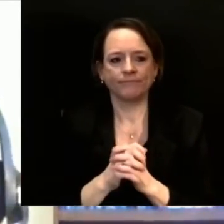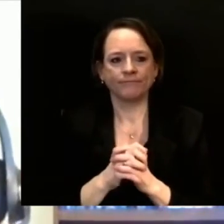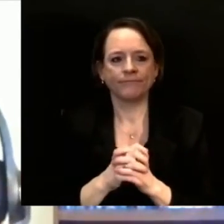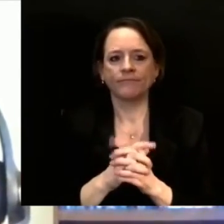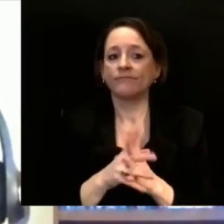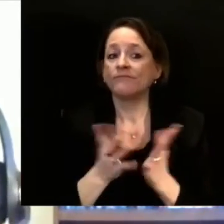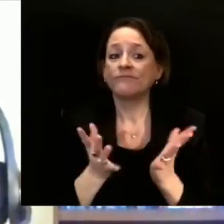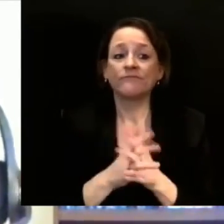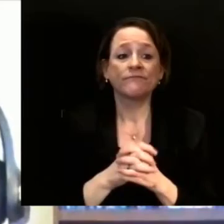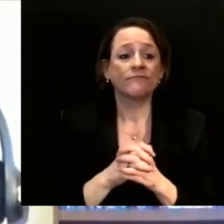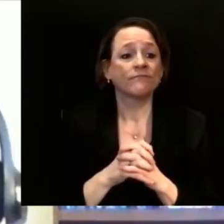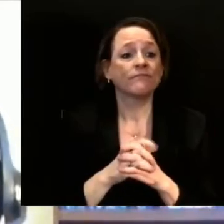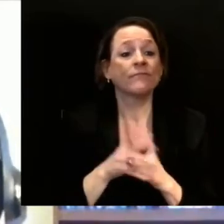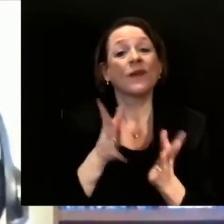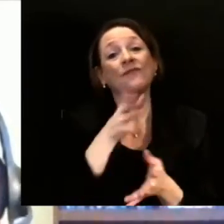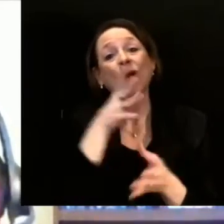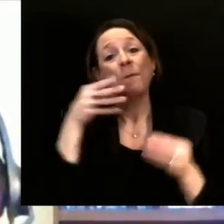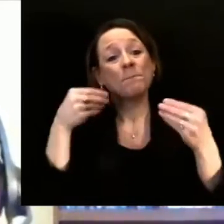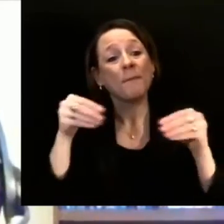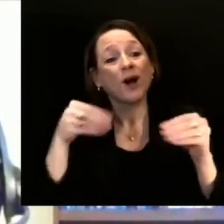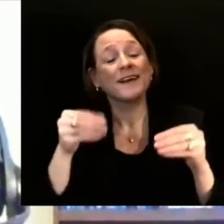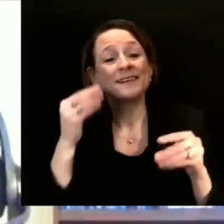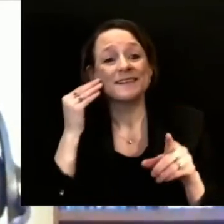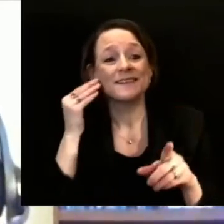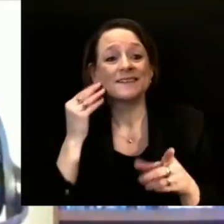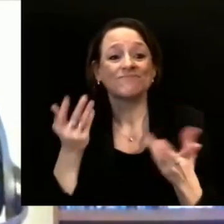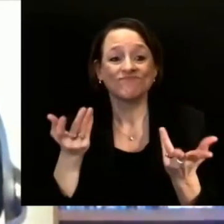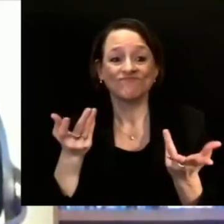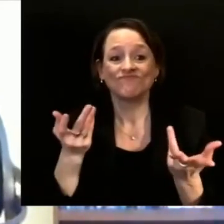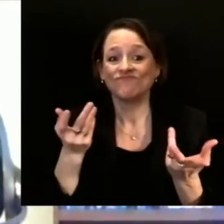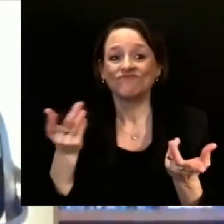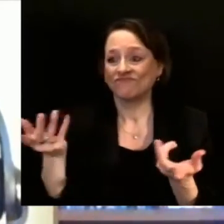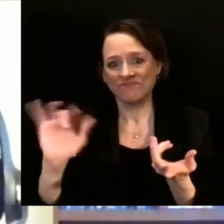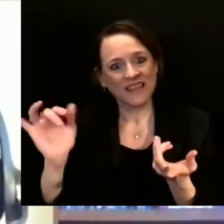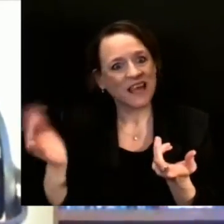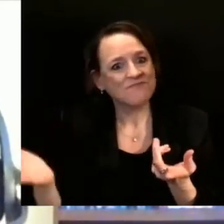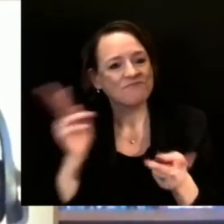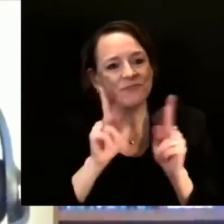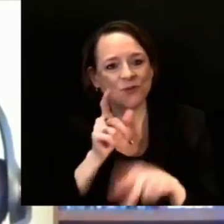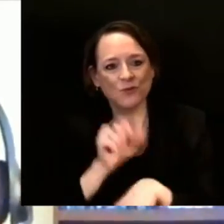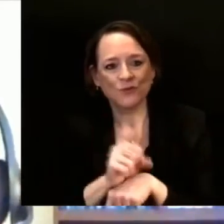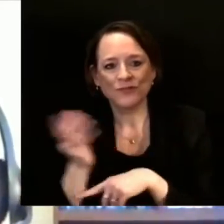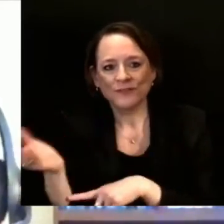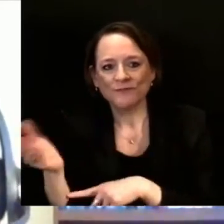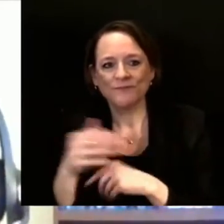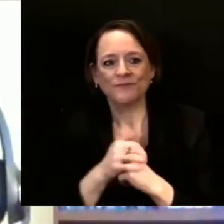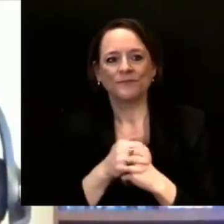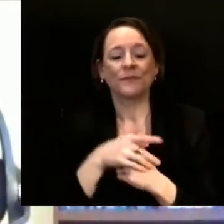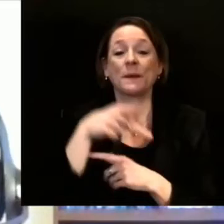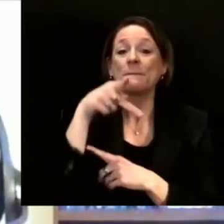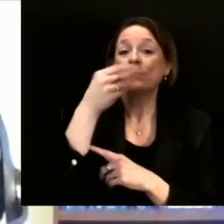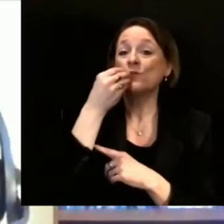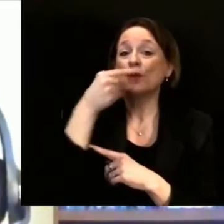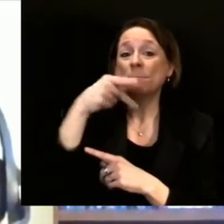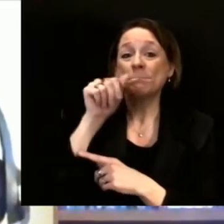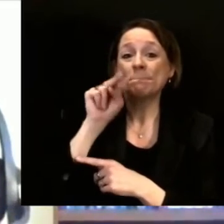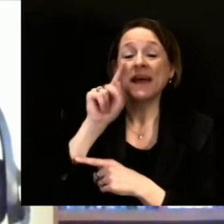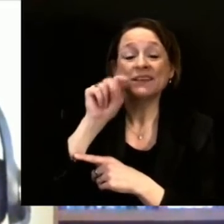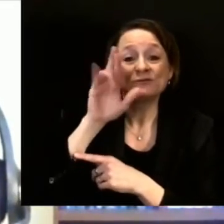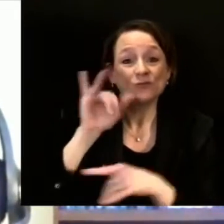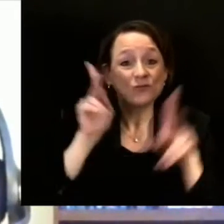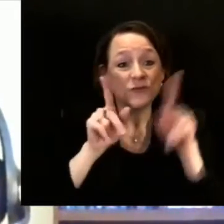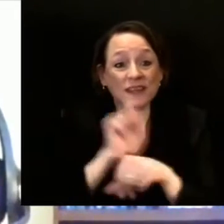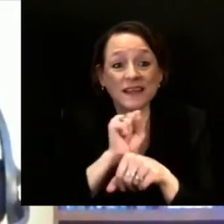again, people who work in places like food pantries that provide charitable food